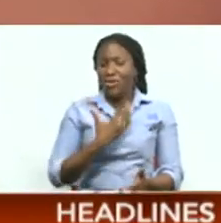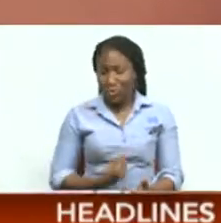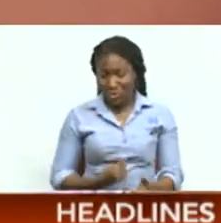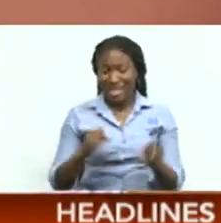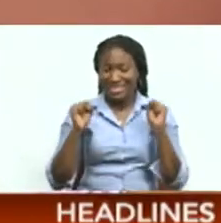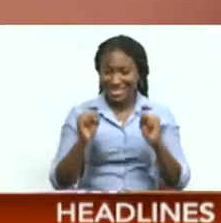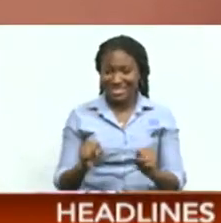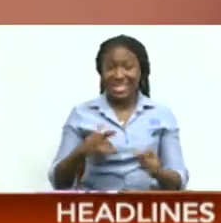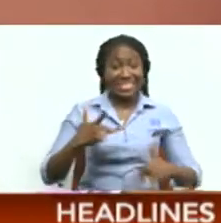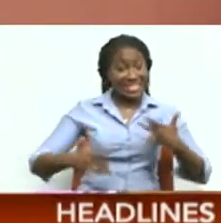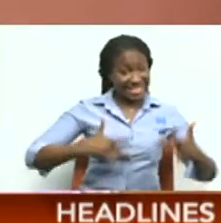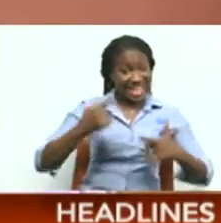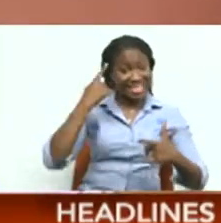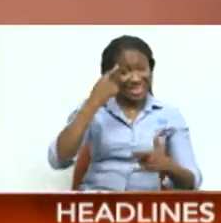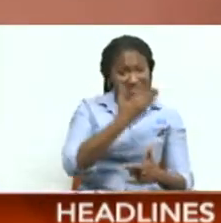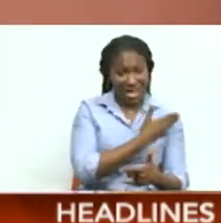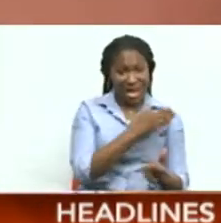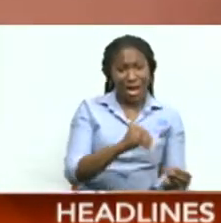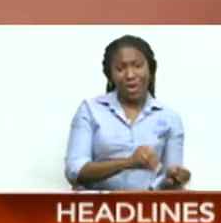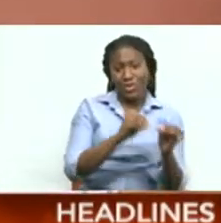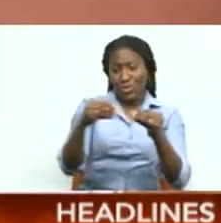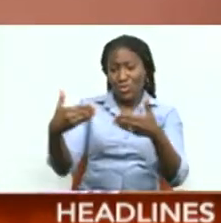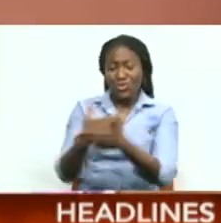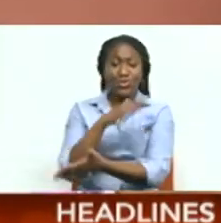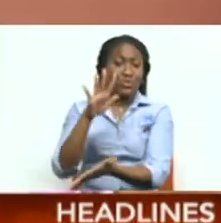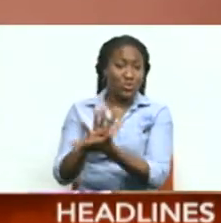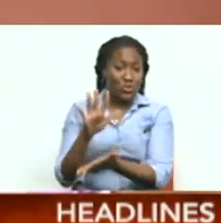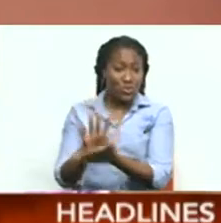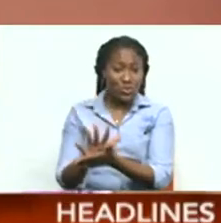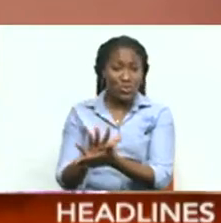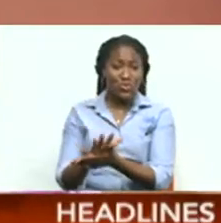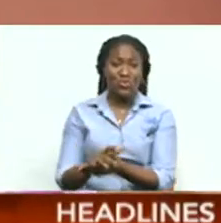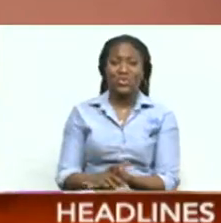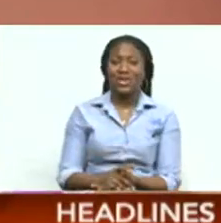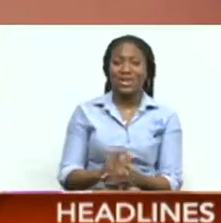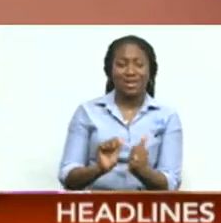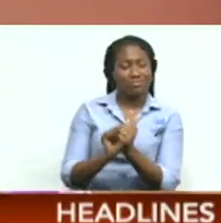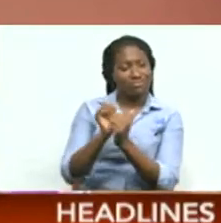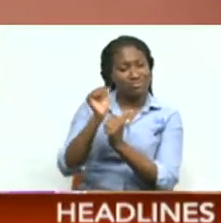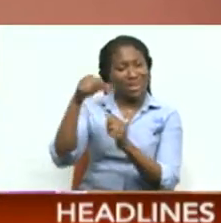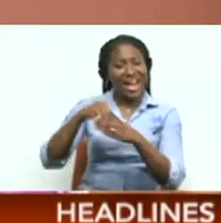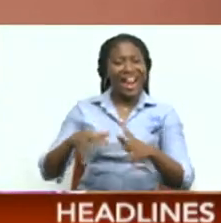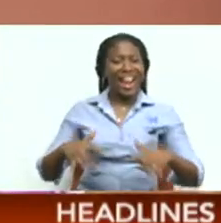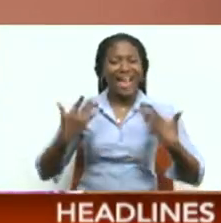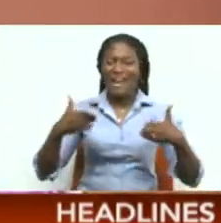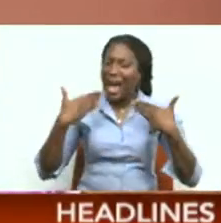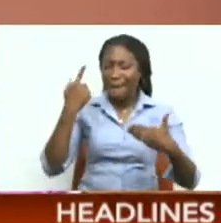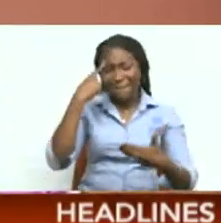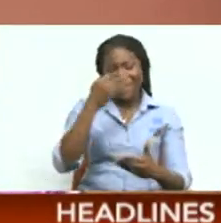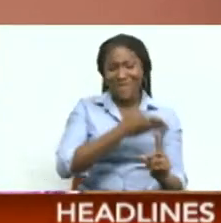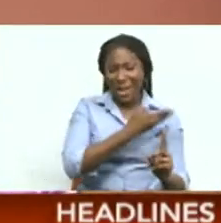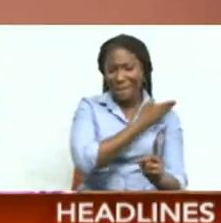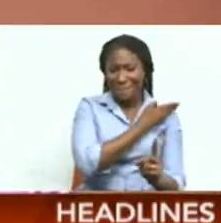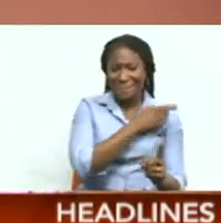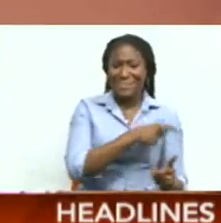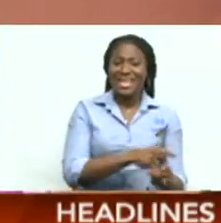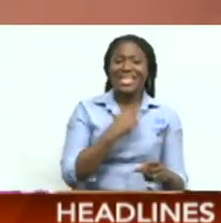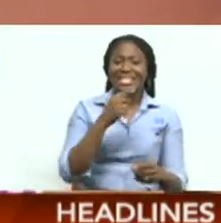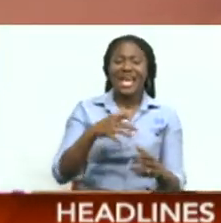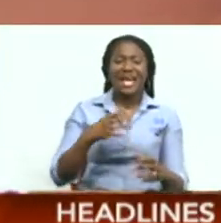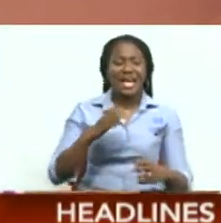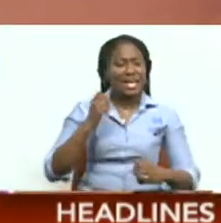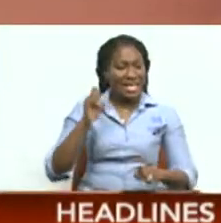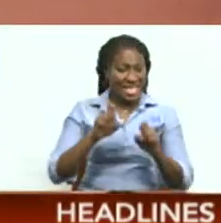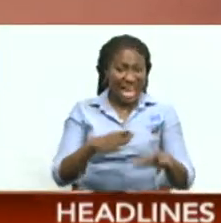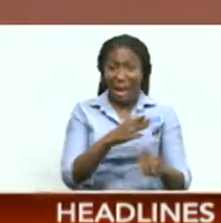course, excited for him to go into his new school, you know, to journey on to life. I'm happy for him. He also set the exam. How was the exam?